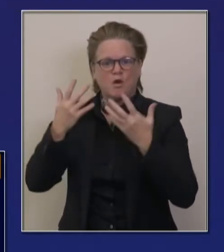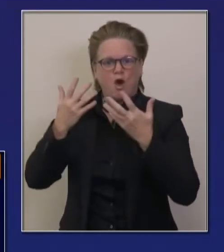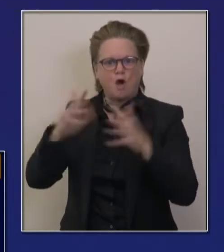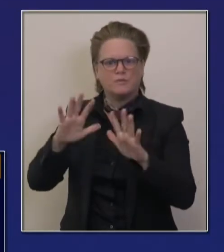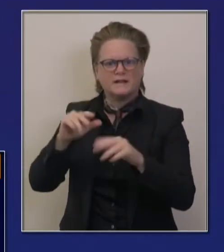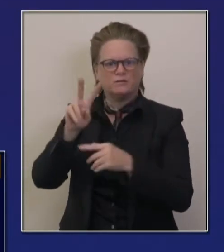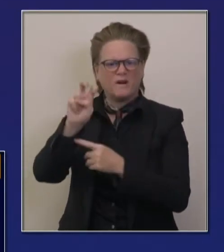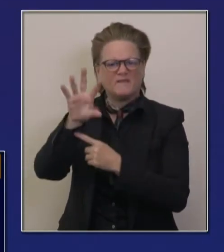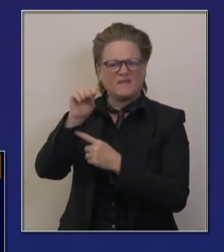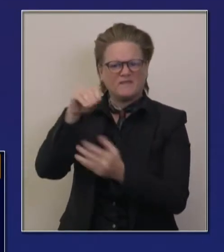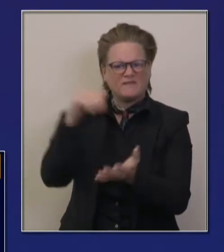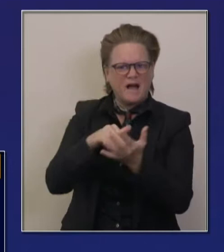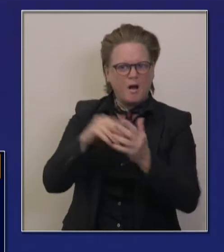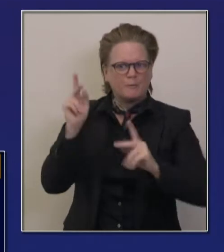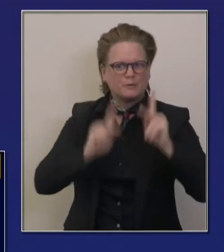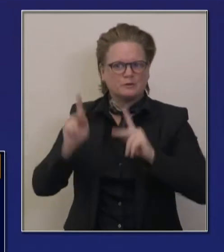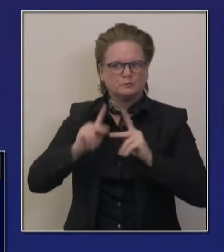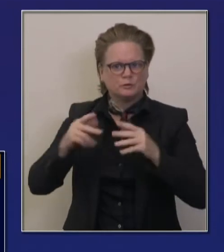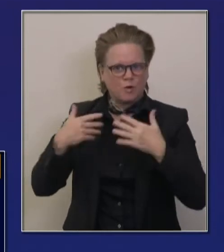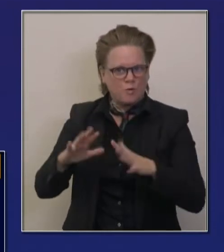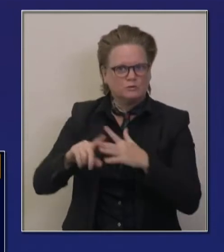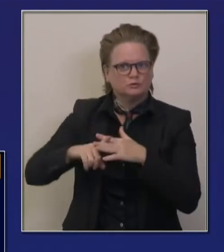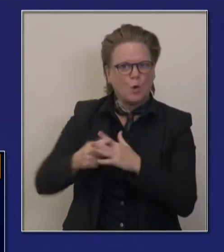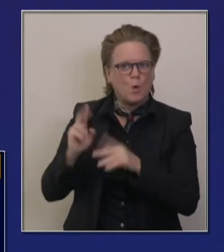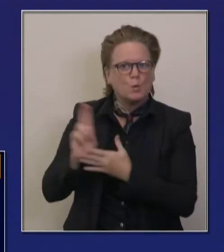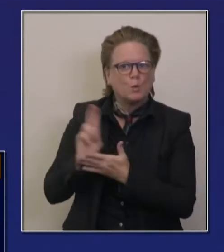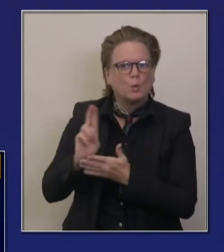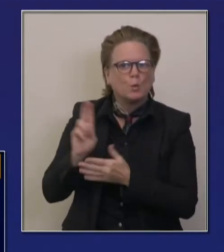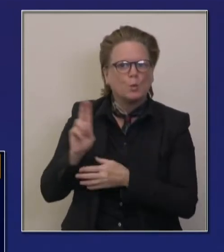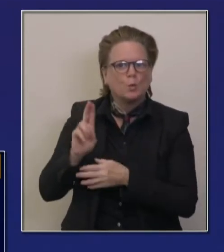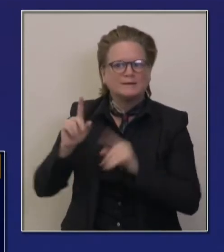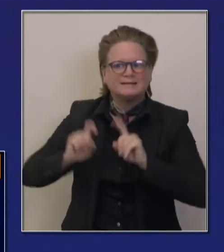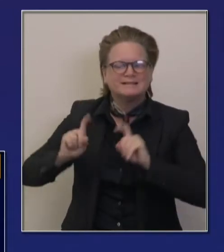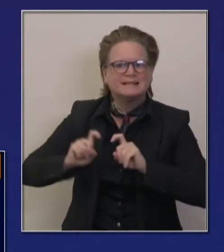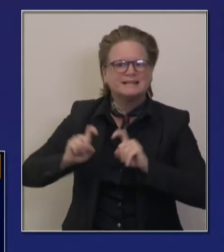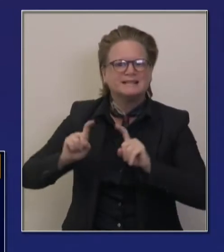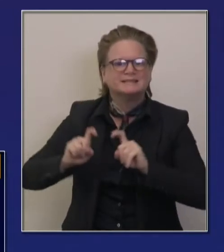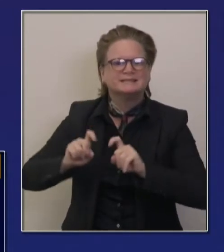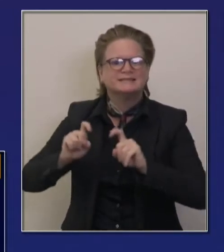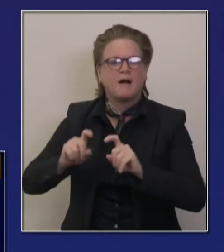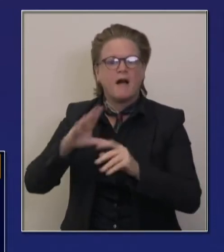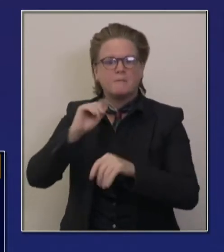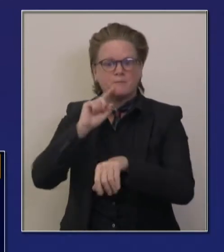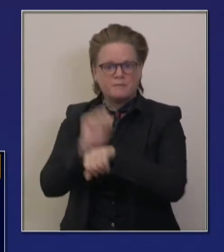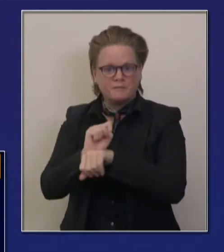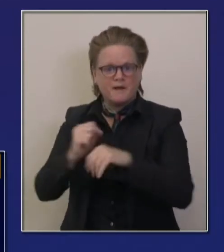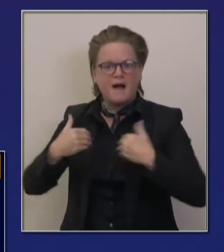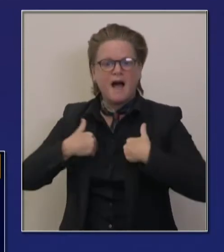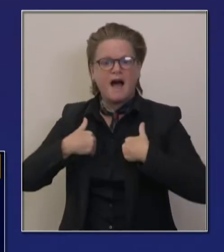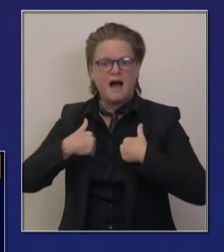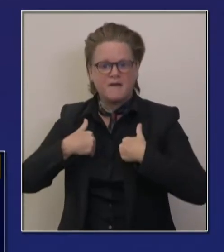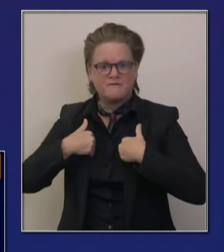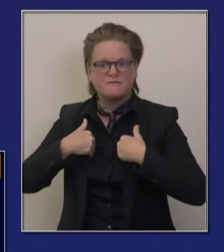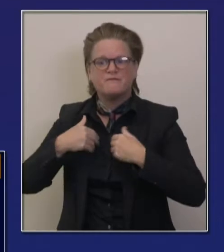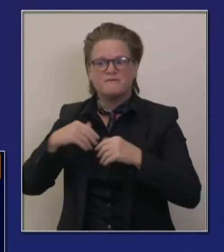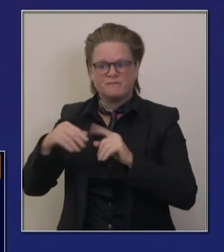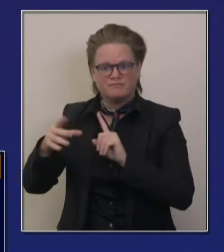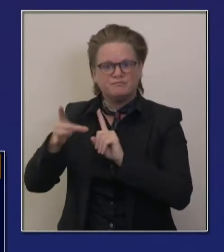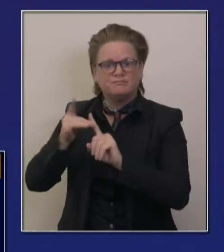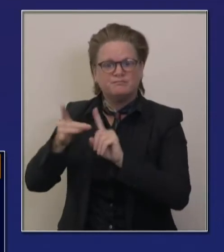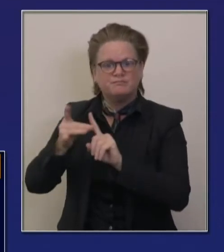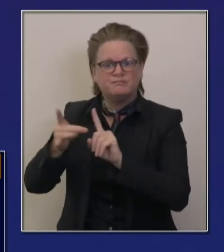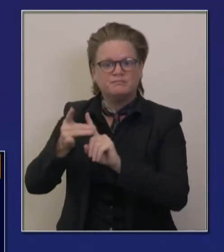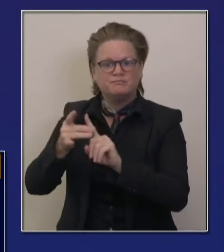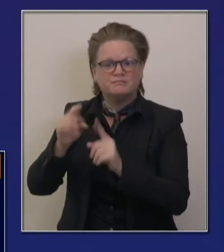weeks, more than 60 positive tests, verification codes have been issued, meaning 60 individuals have been notified of